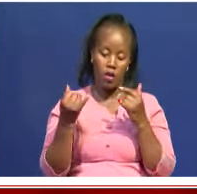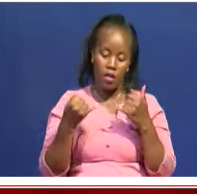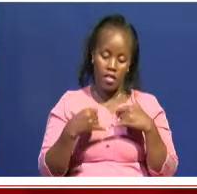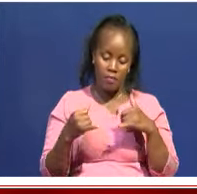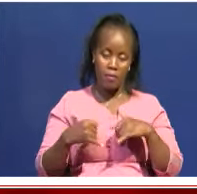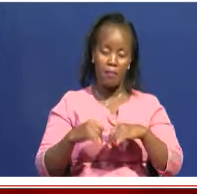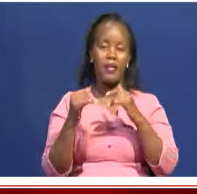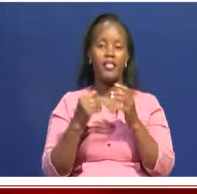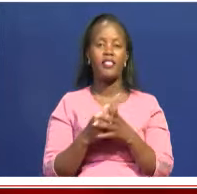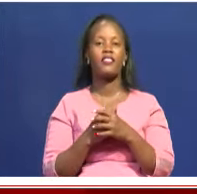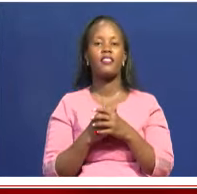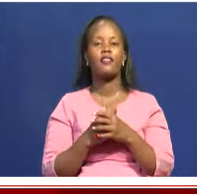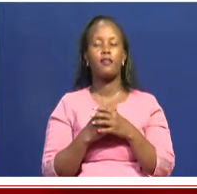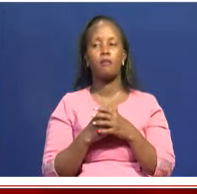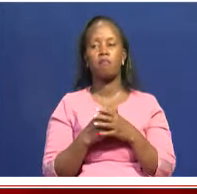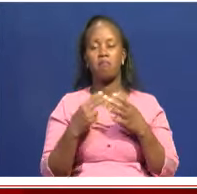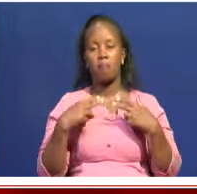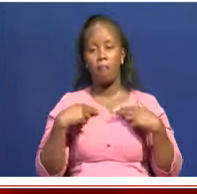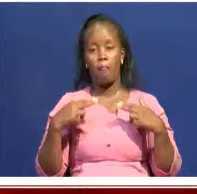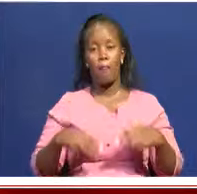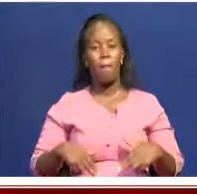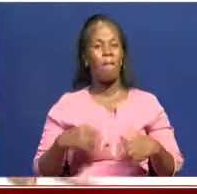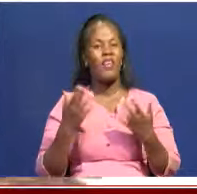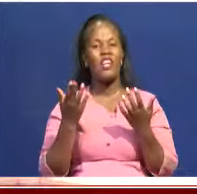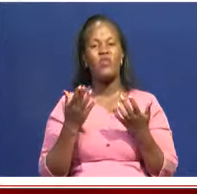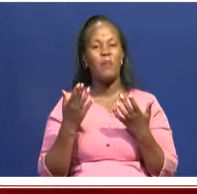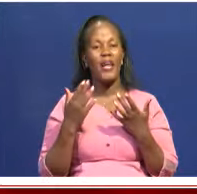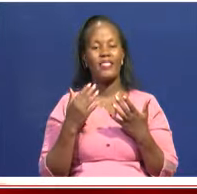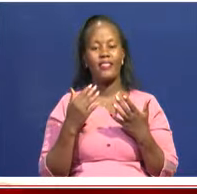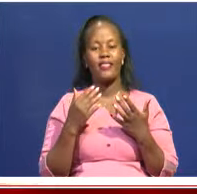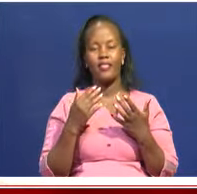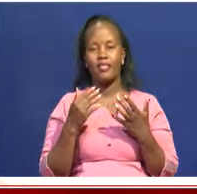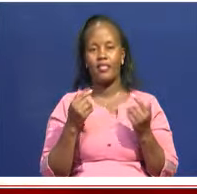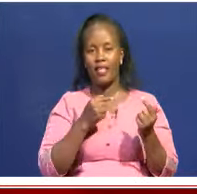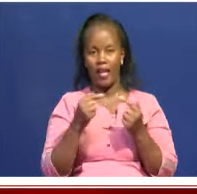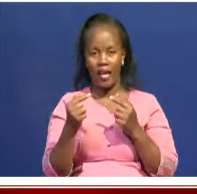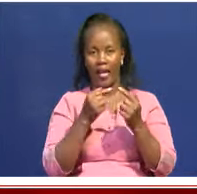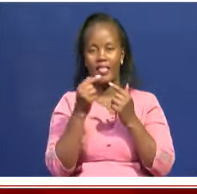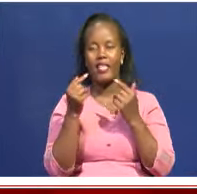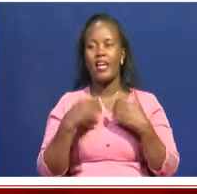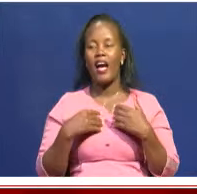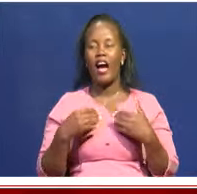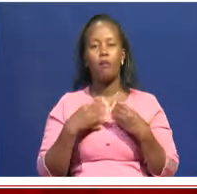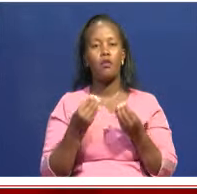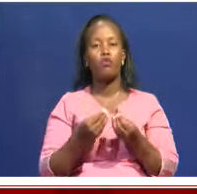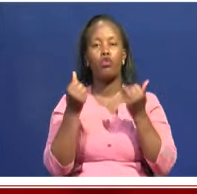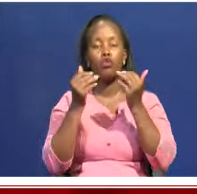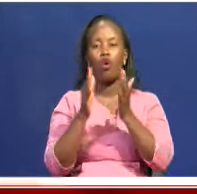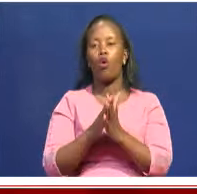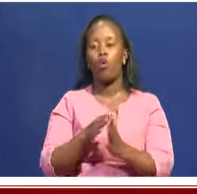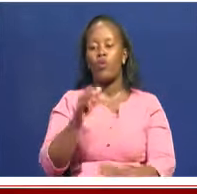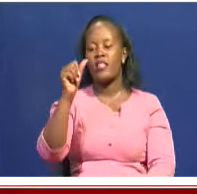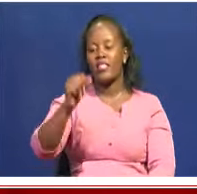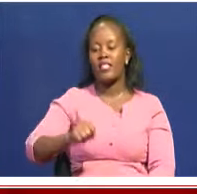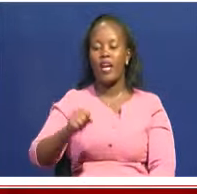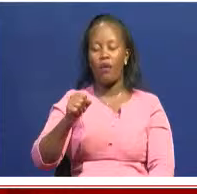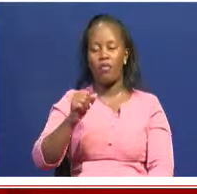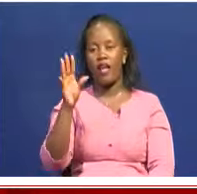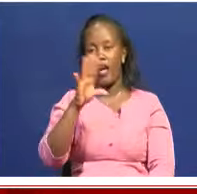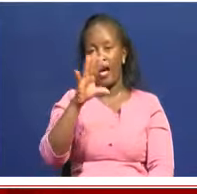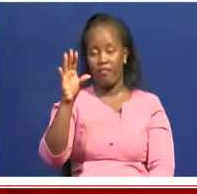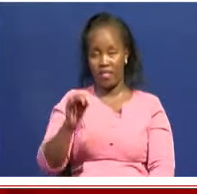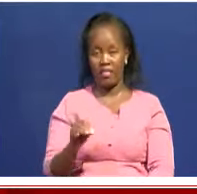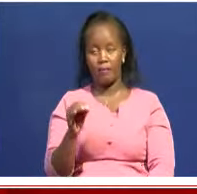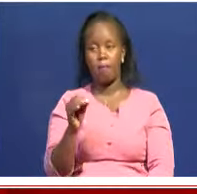cradle of humankind has been mentioned before in South Africa. But what we're talking about is home of human origins. Home of human